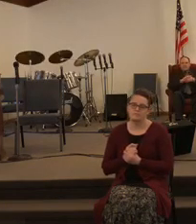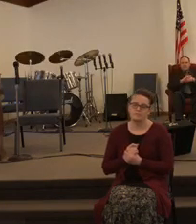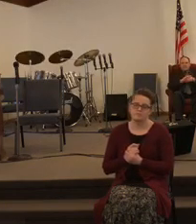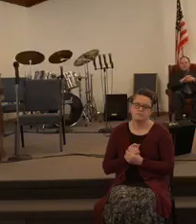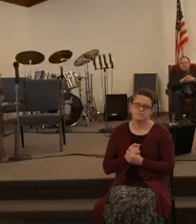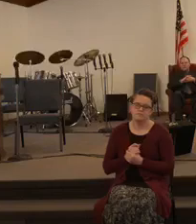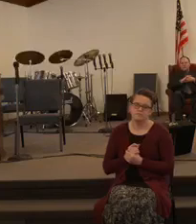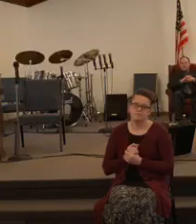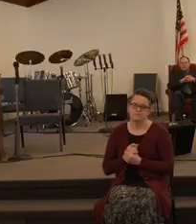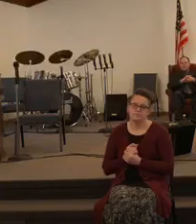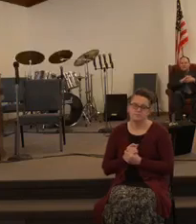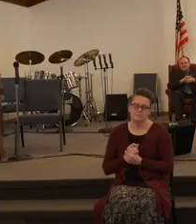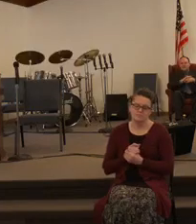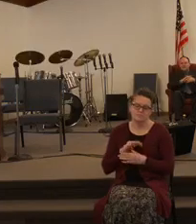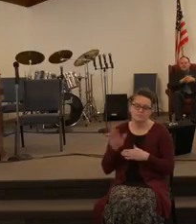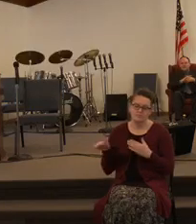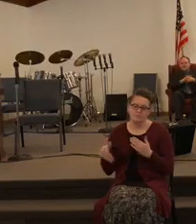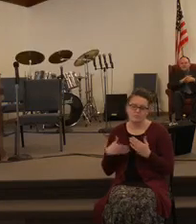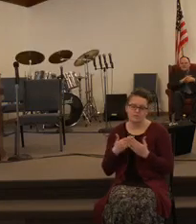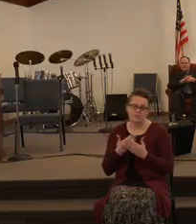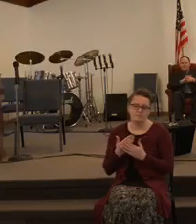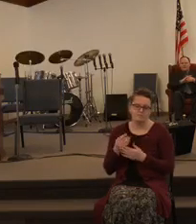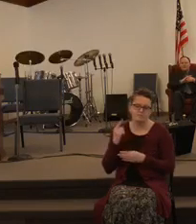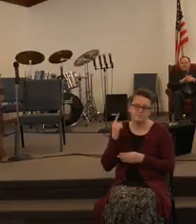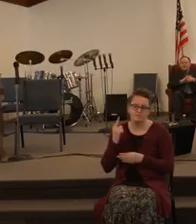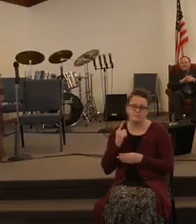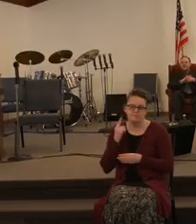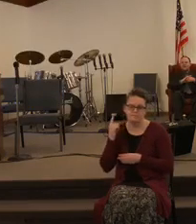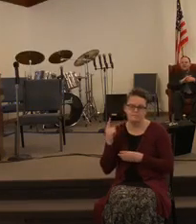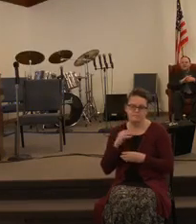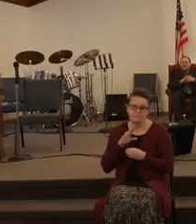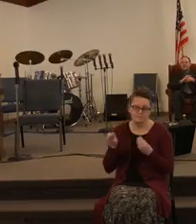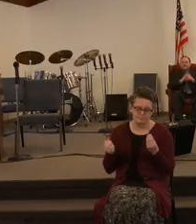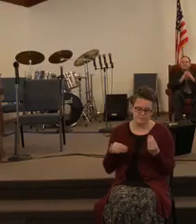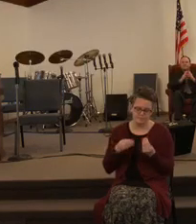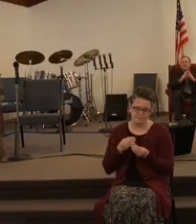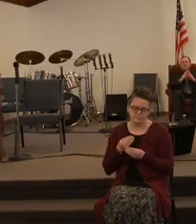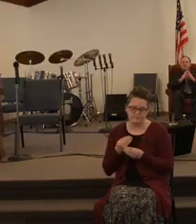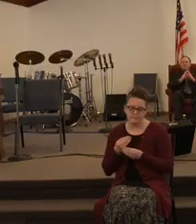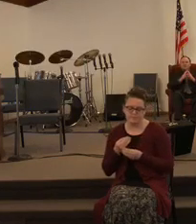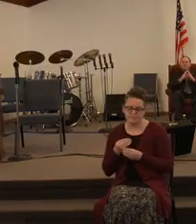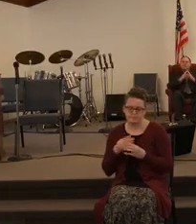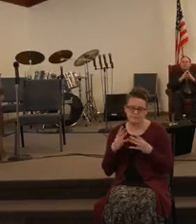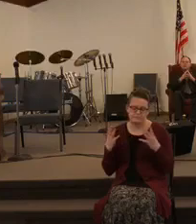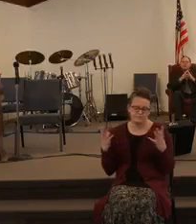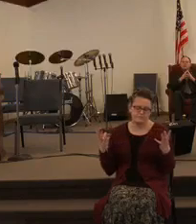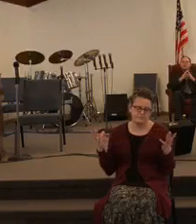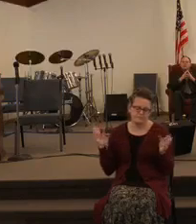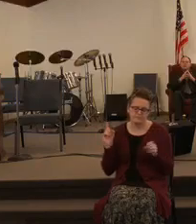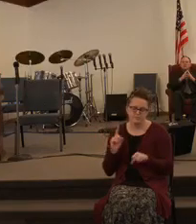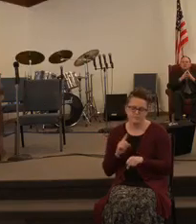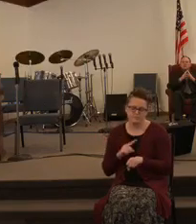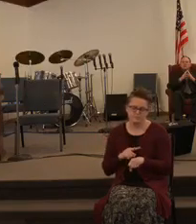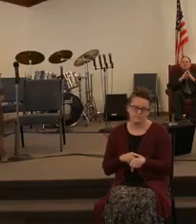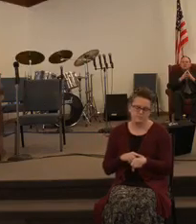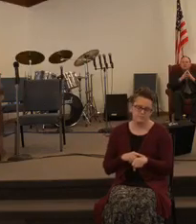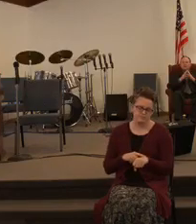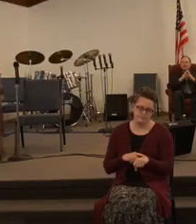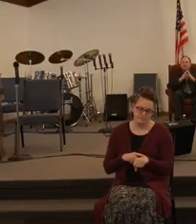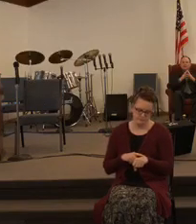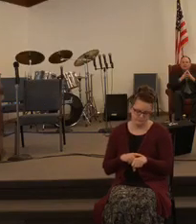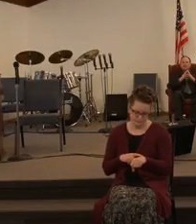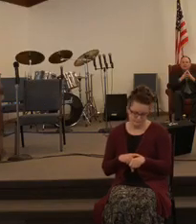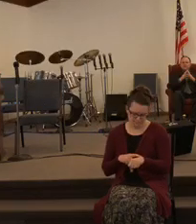See, that's all I've heard about Most all the